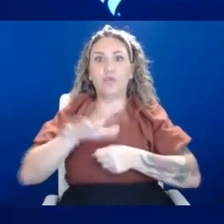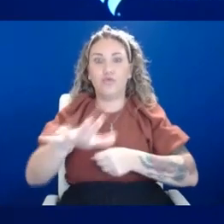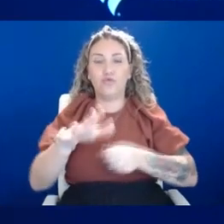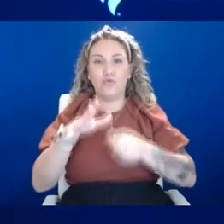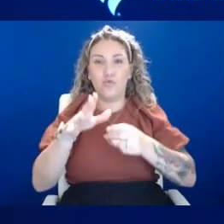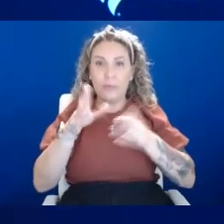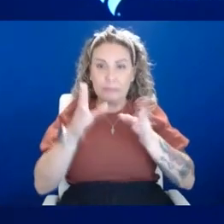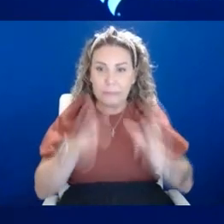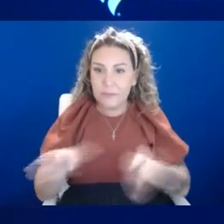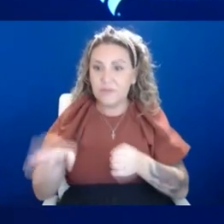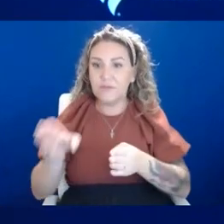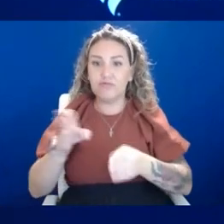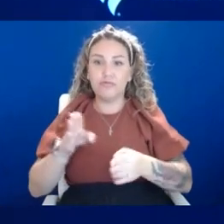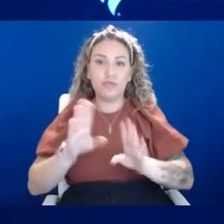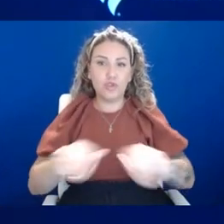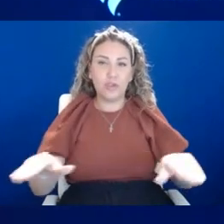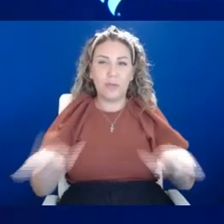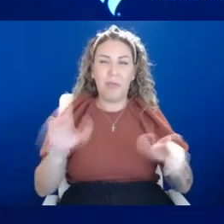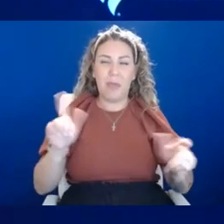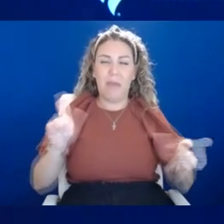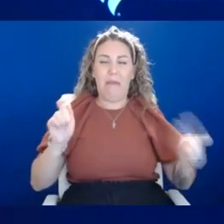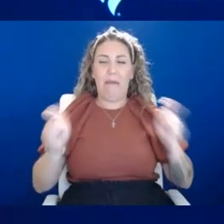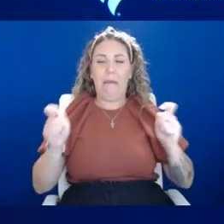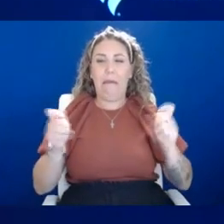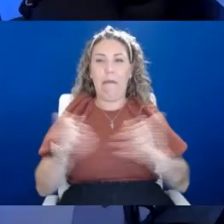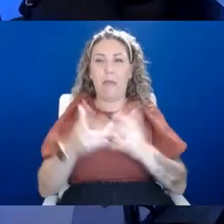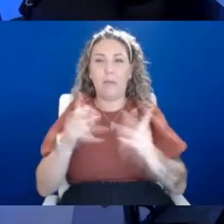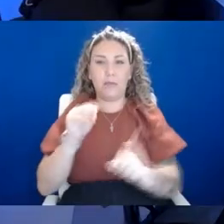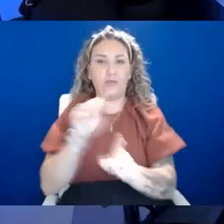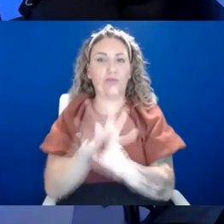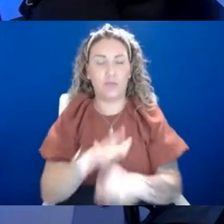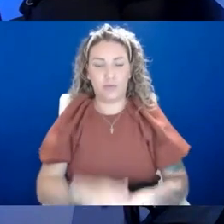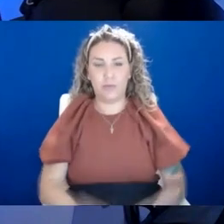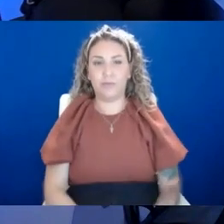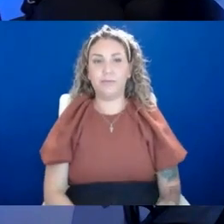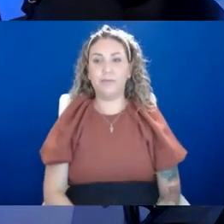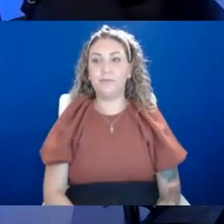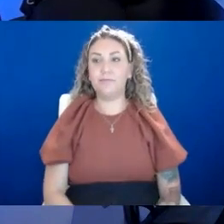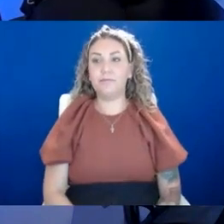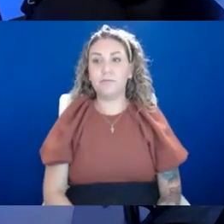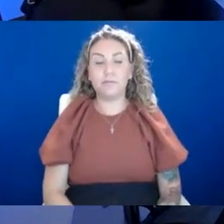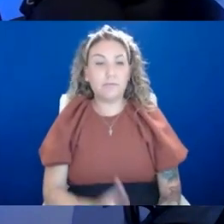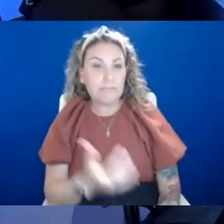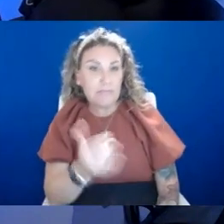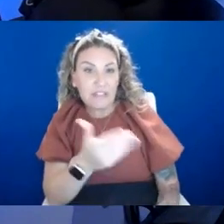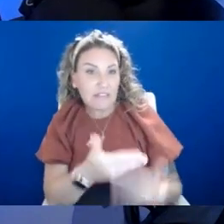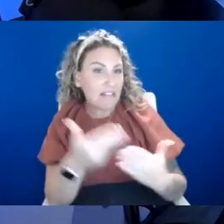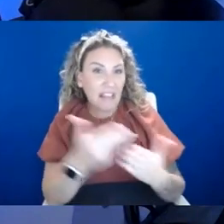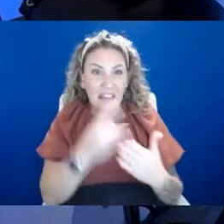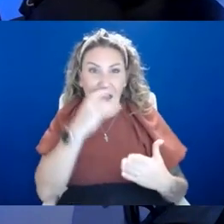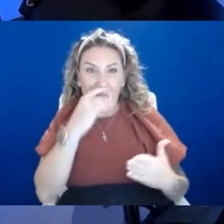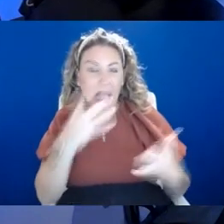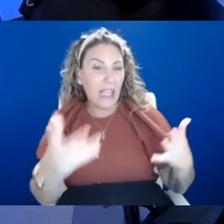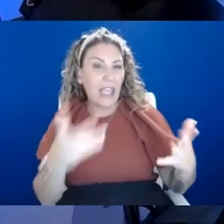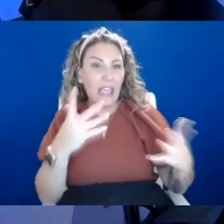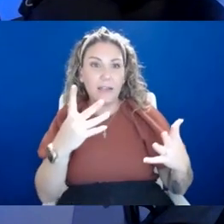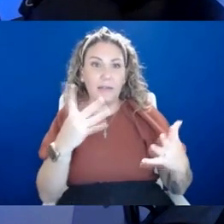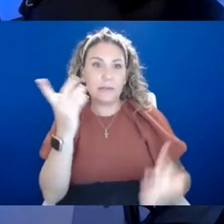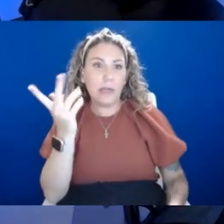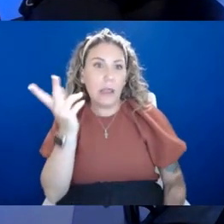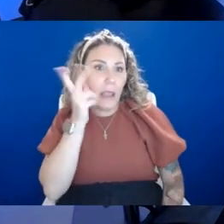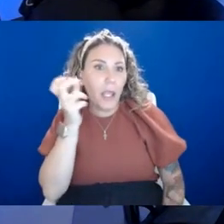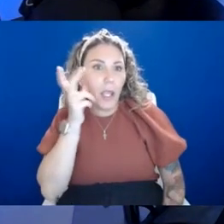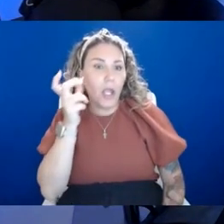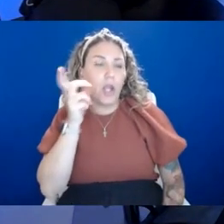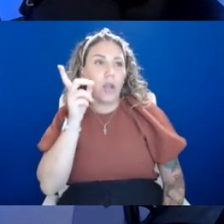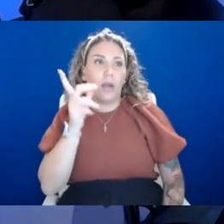might consider modulating how much exposure they have to those things. All right. Anything, I mean, kids, mean, parents are always hearing, I just went to our doctor last week